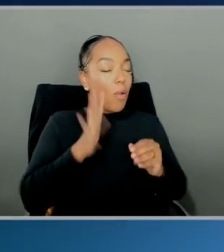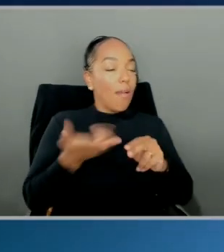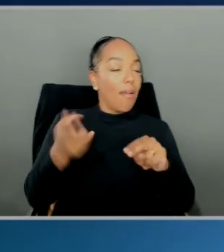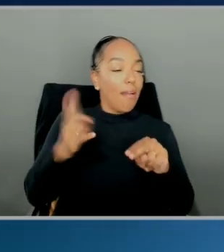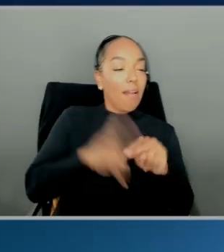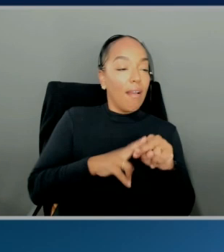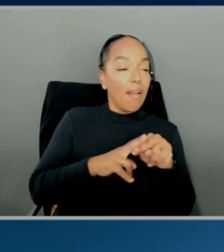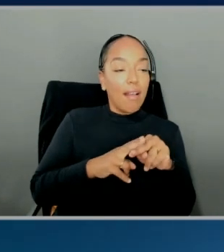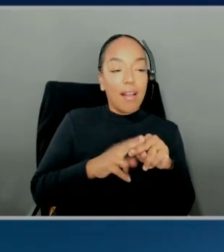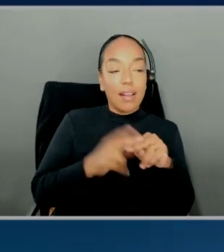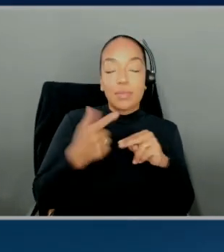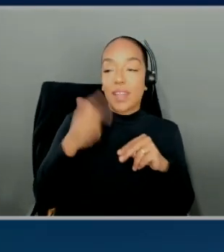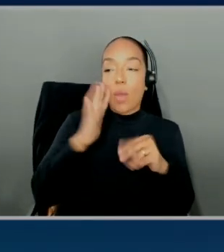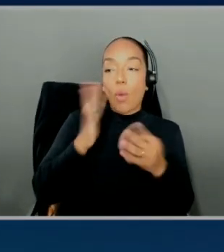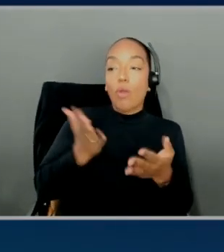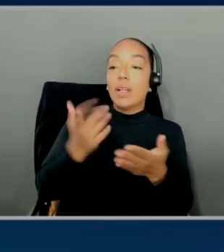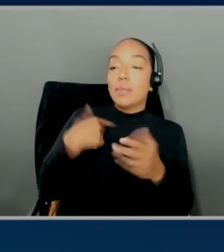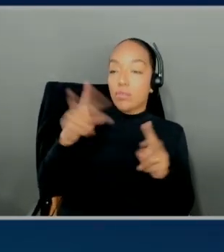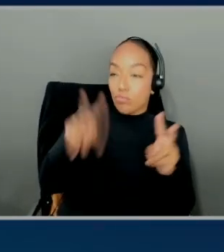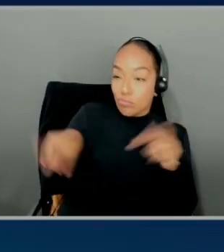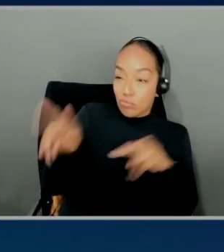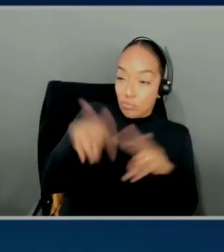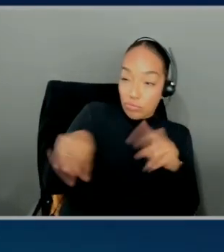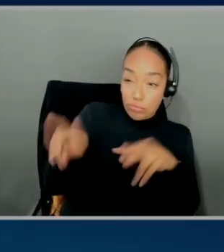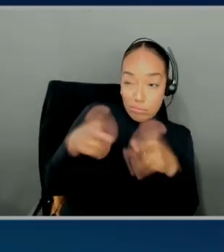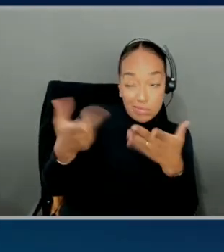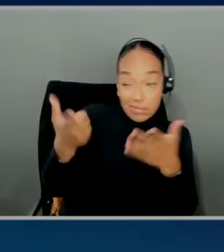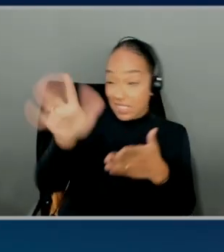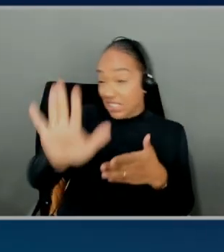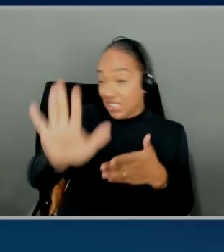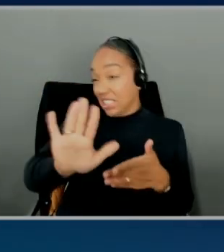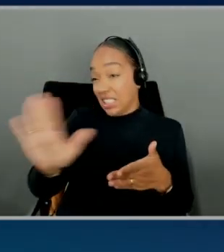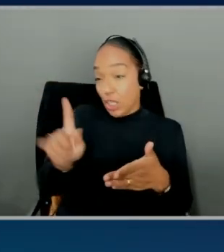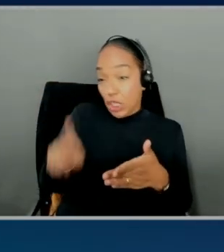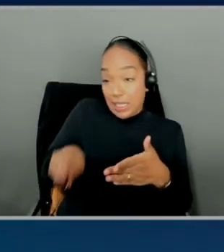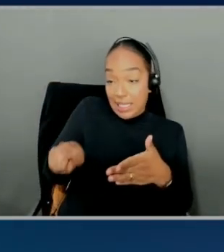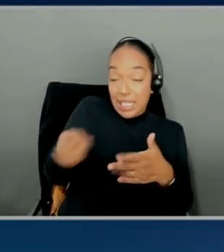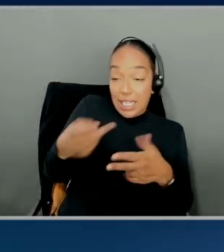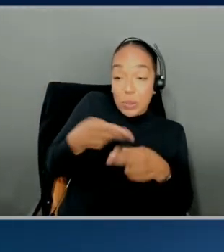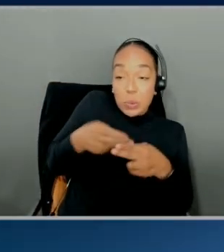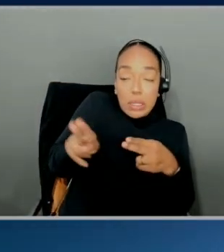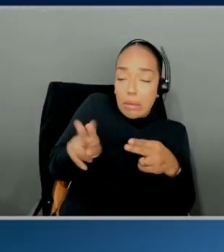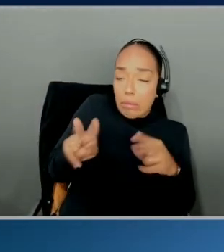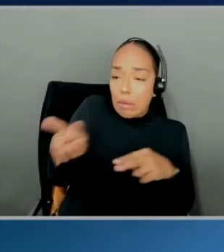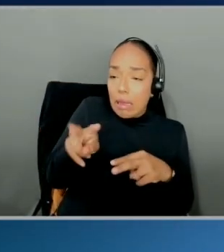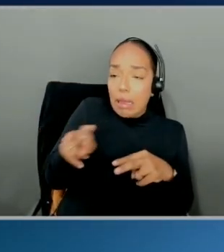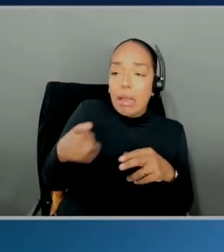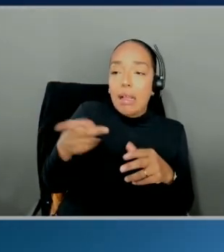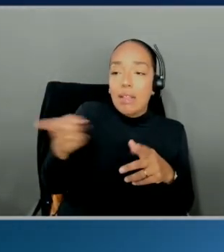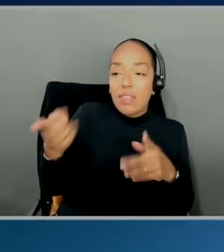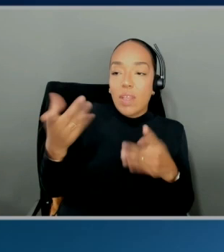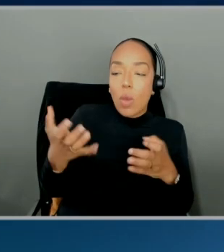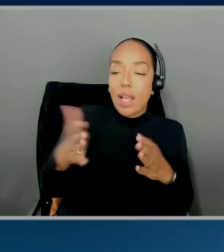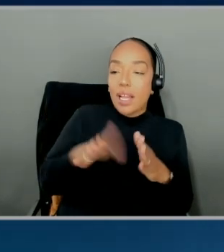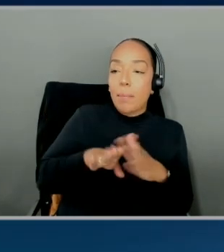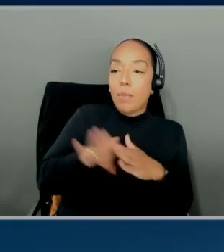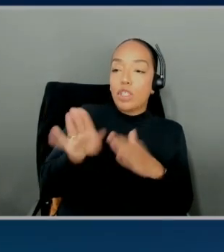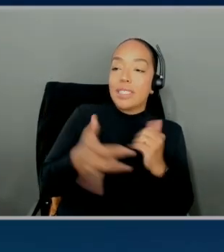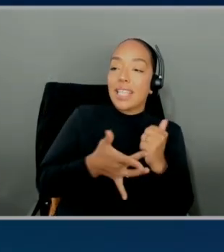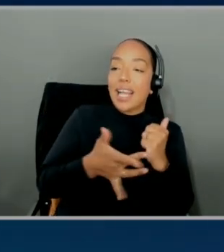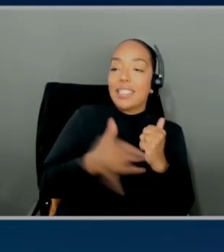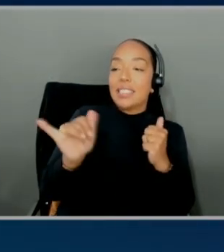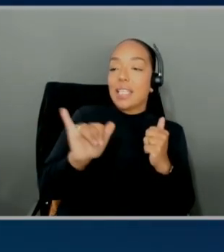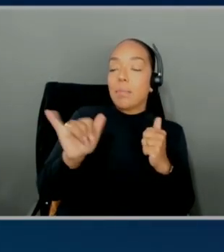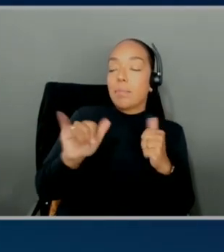recommending, just looking at what they need, right, a quick glance at their requirements. They'd like to look at emerging technologies like AI